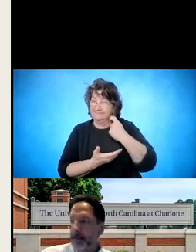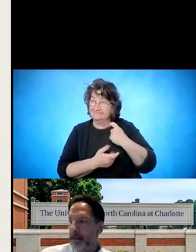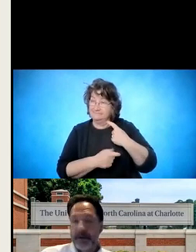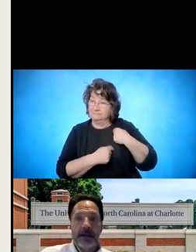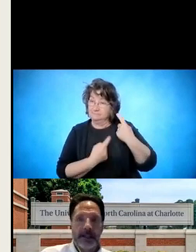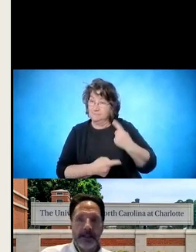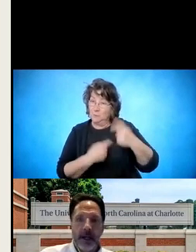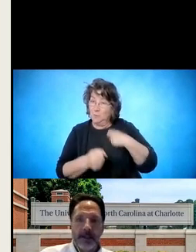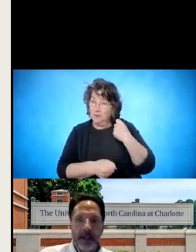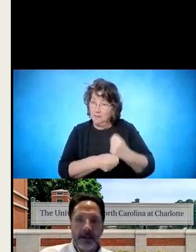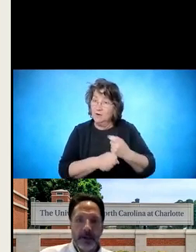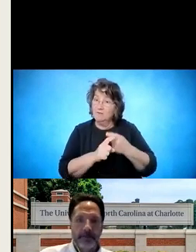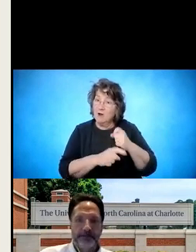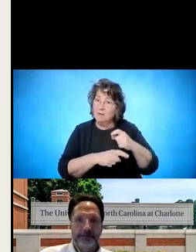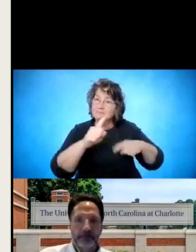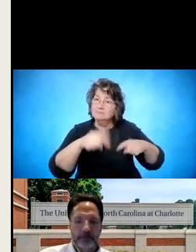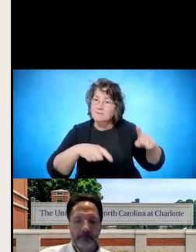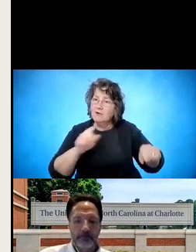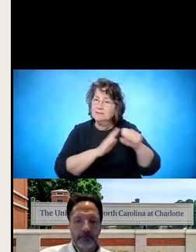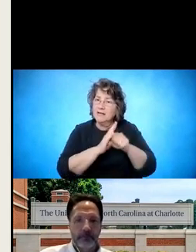in various states across the country.